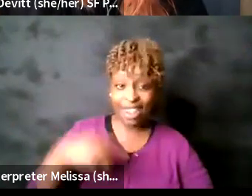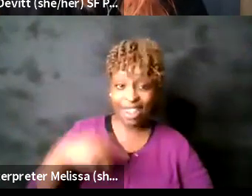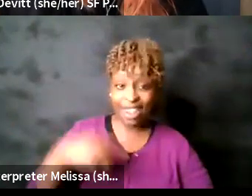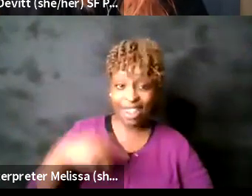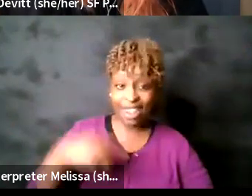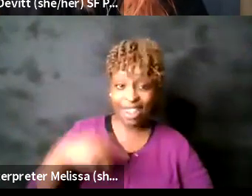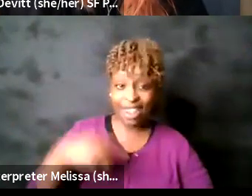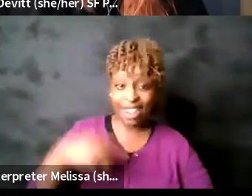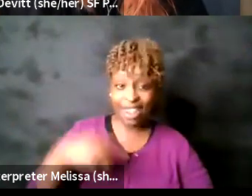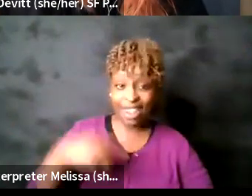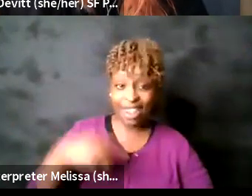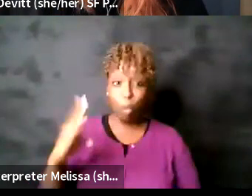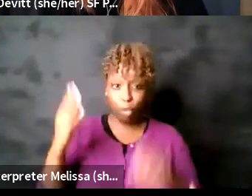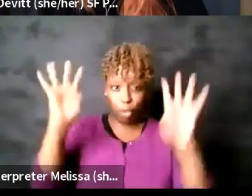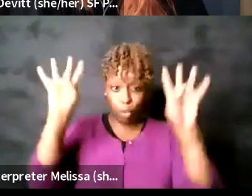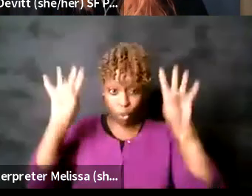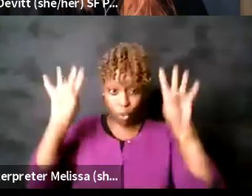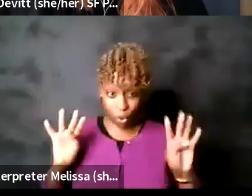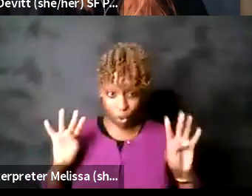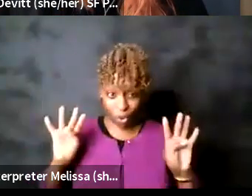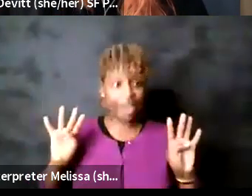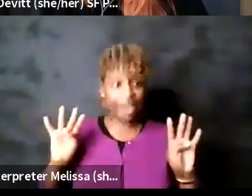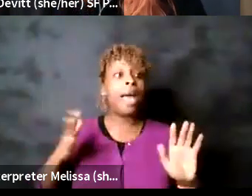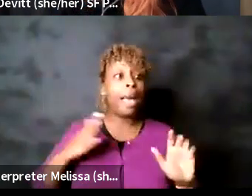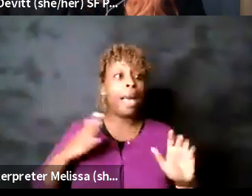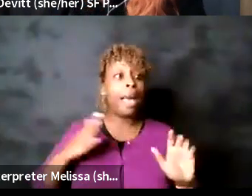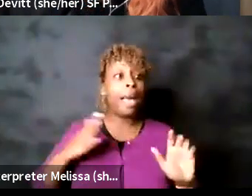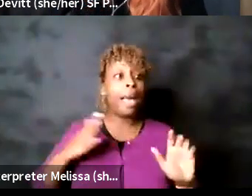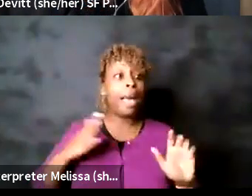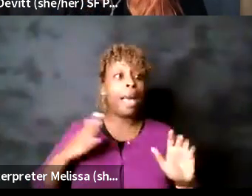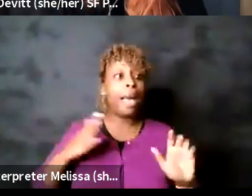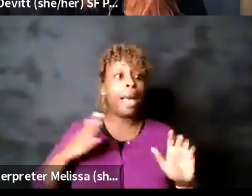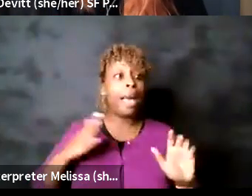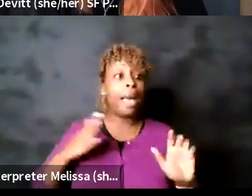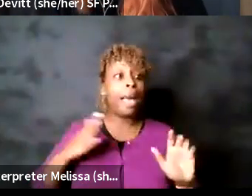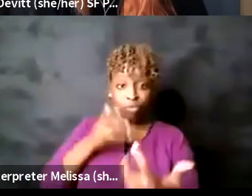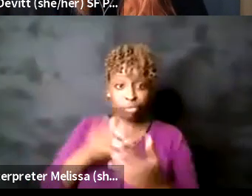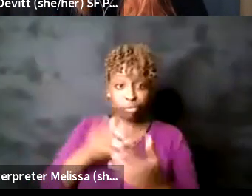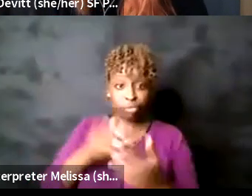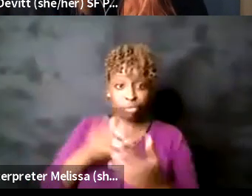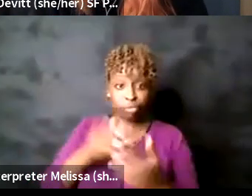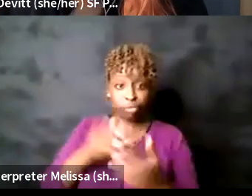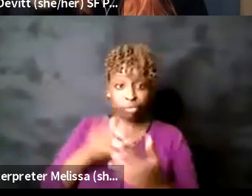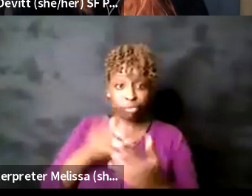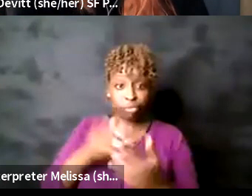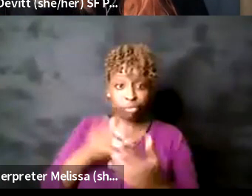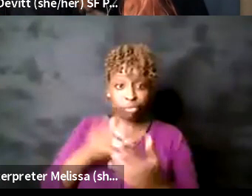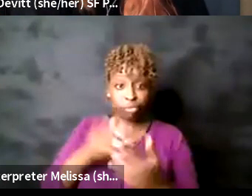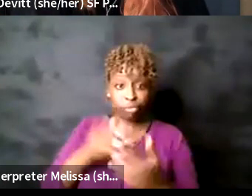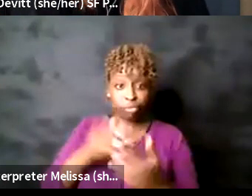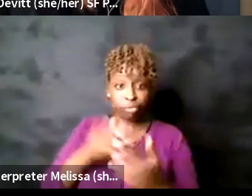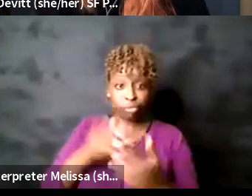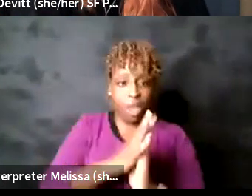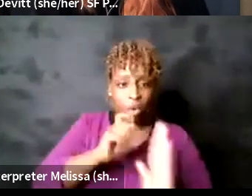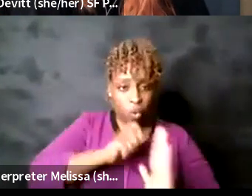I do often take notes as I am listening so if you see me looking down I'm probably writing down some comment that I heard